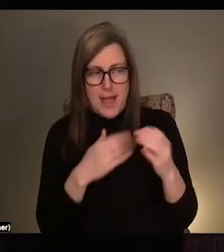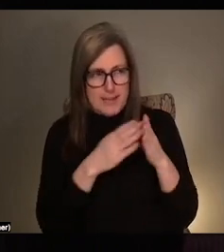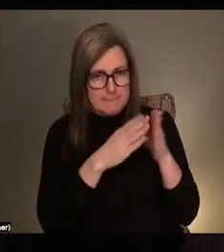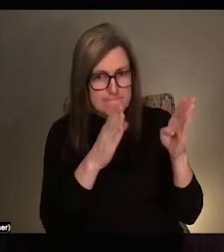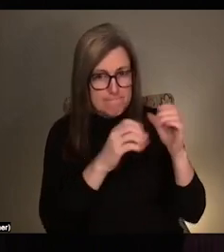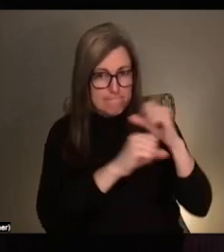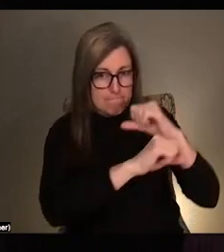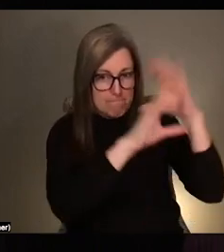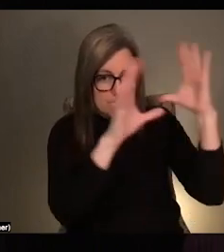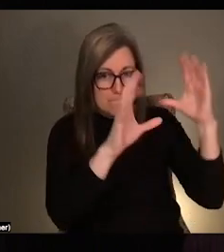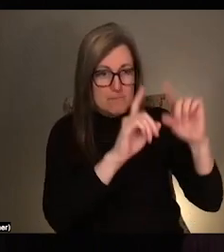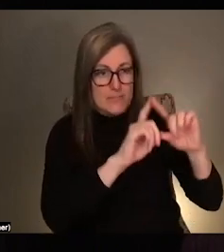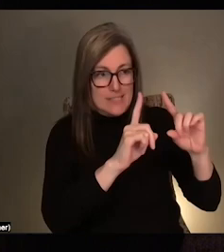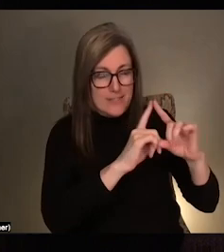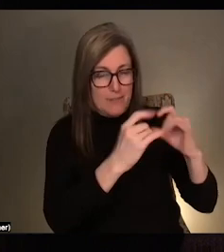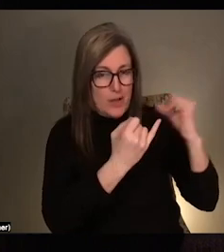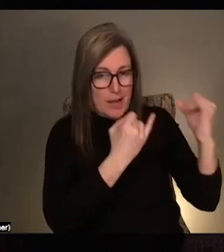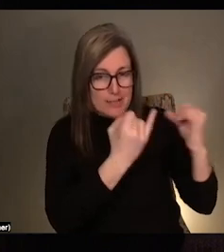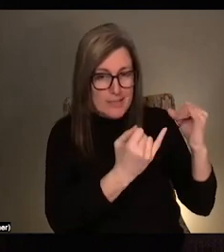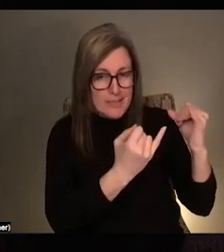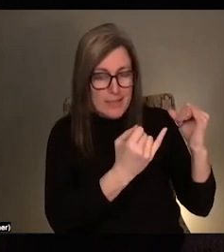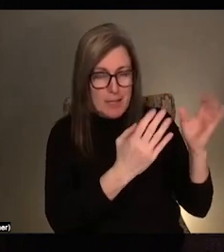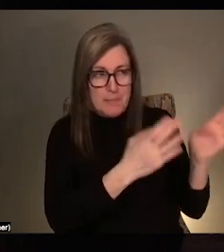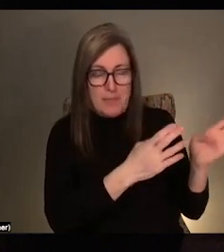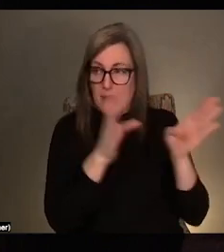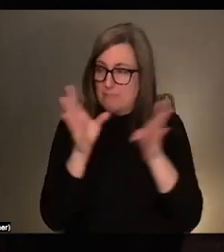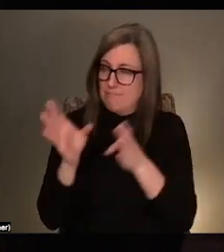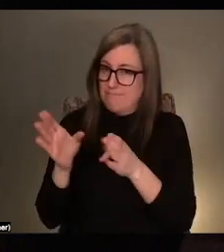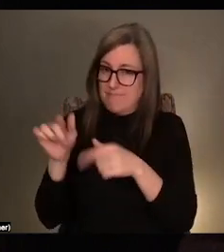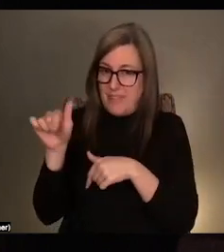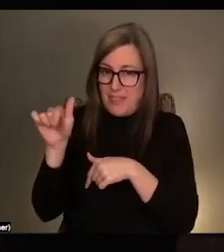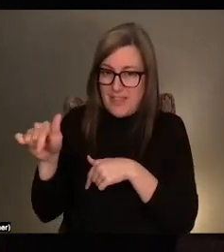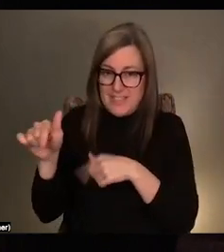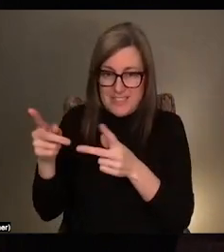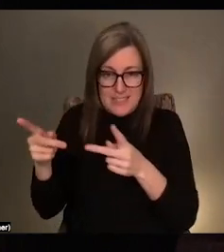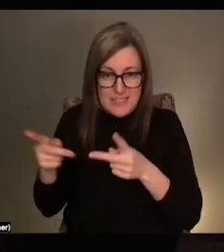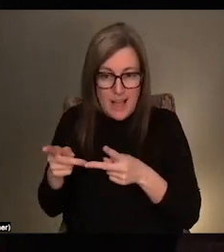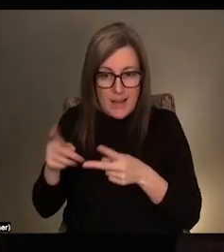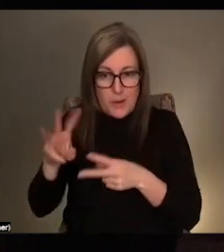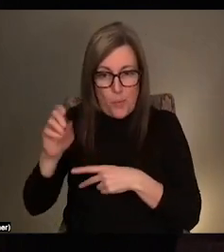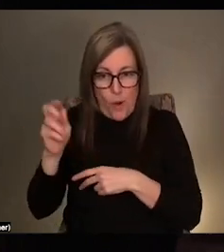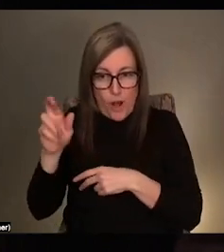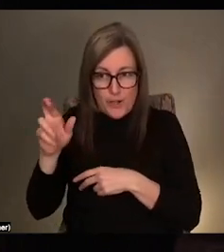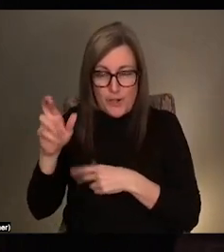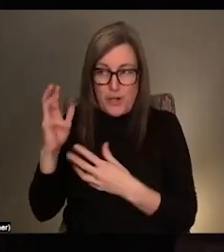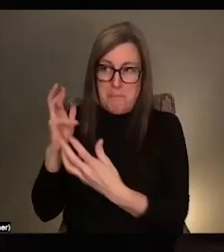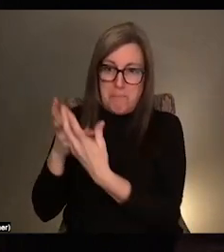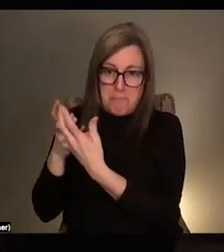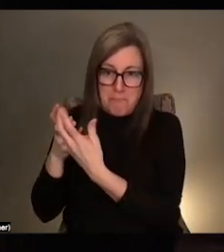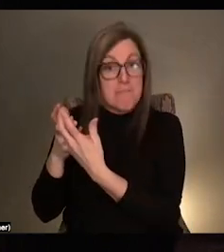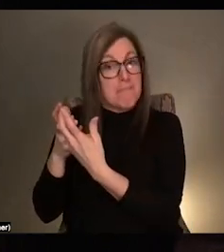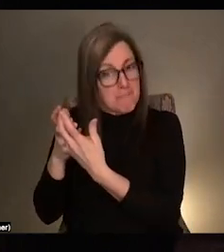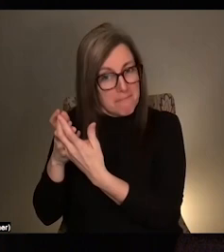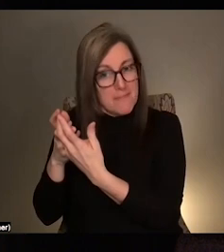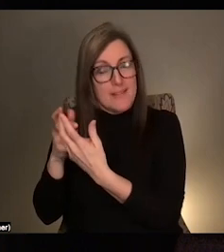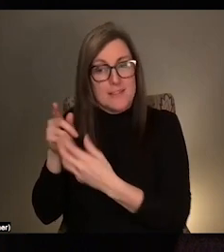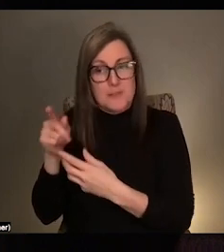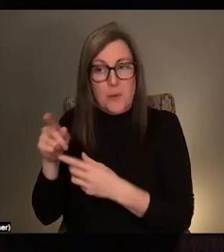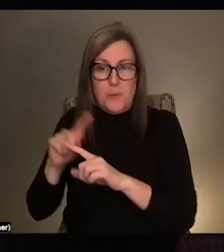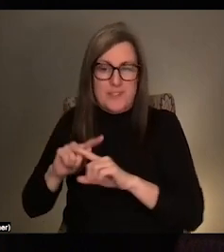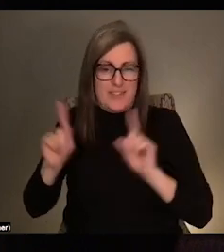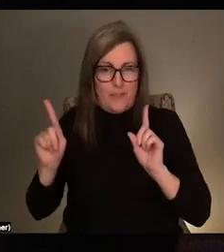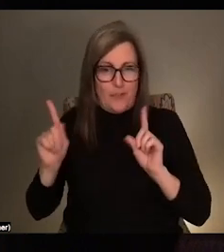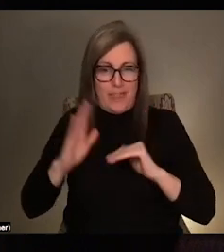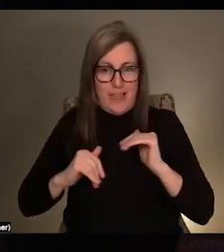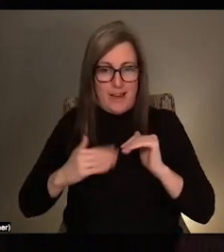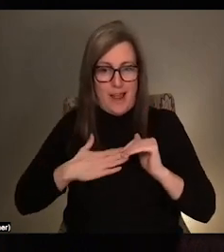about making something responsive to this institution and this site. But increasingly, I find it really challenging to not make